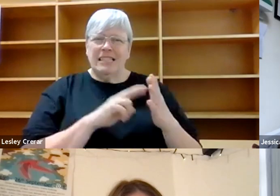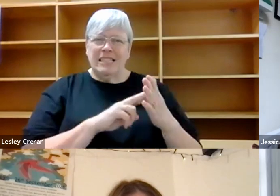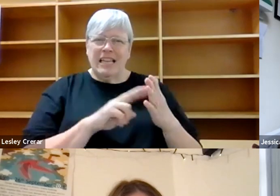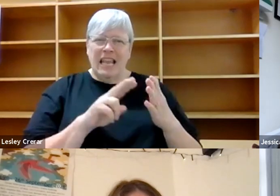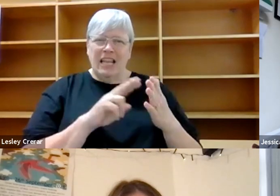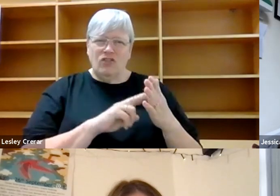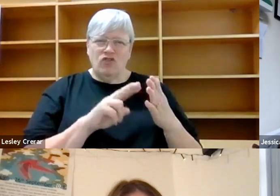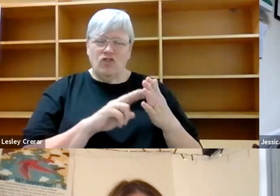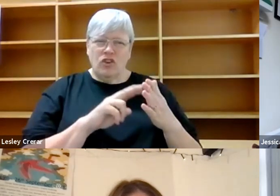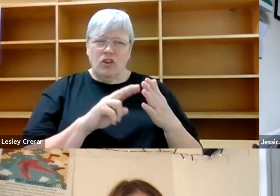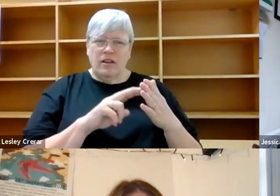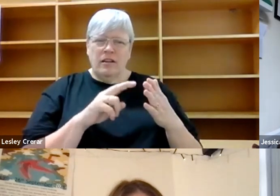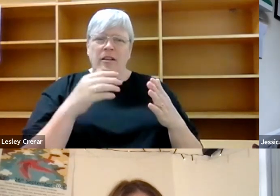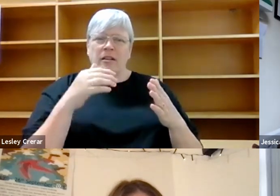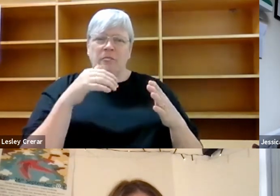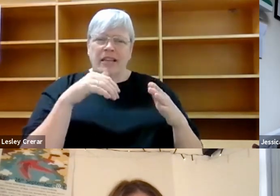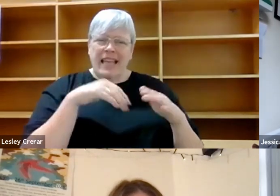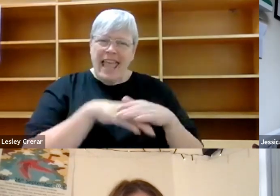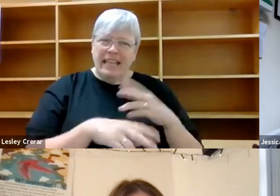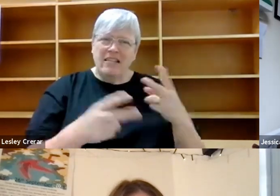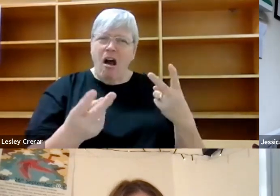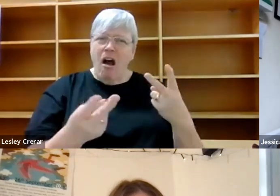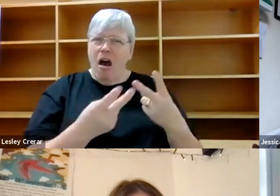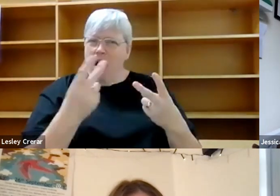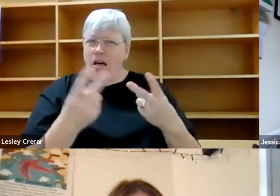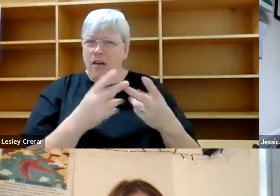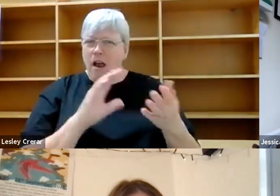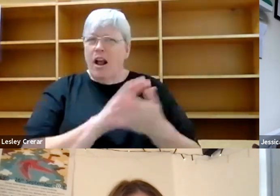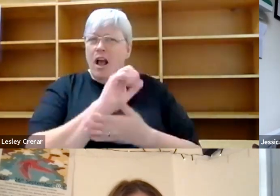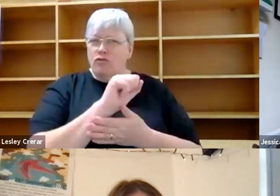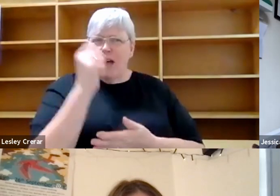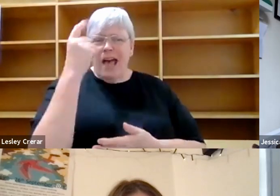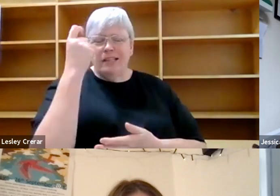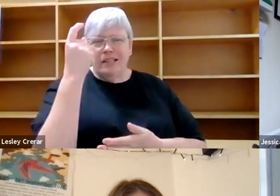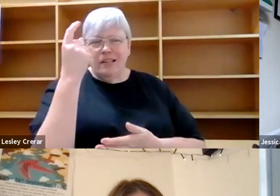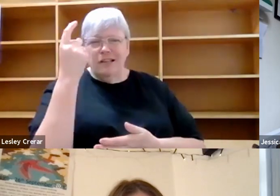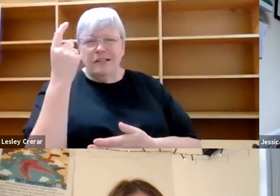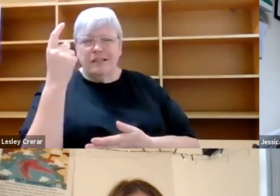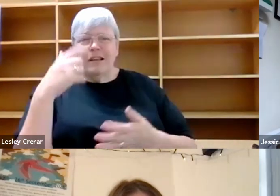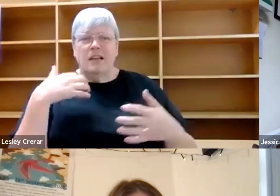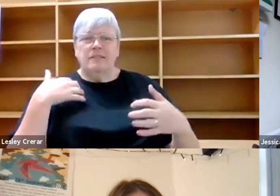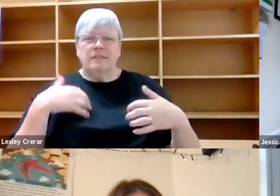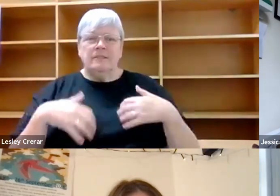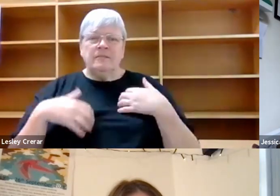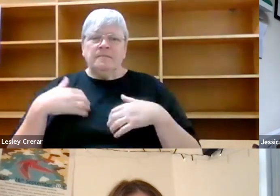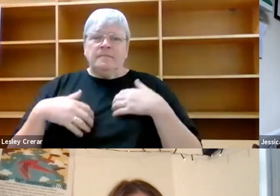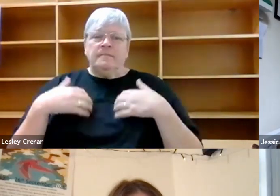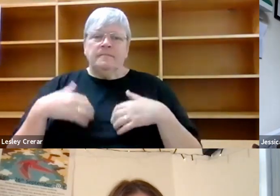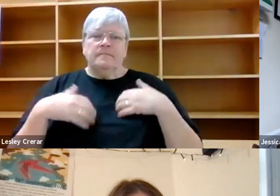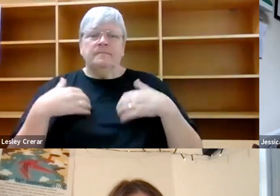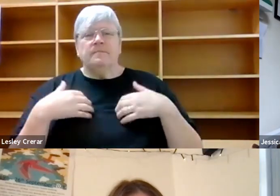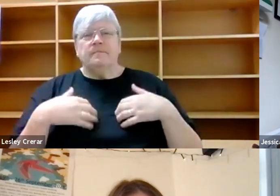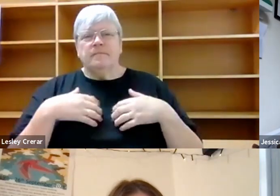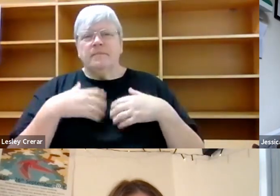other cultural, um, ideas. I'm interested in how we consume ideas,